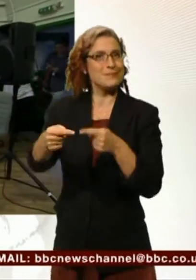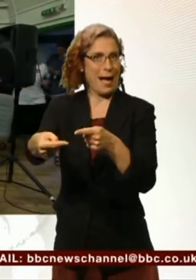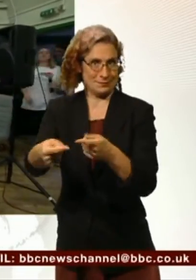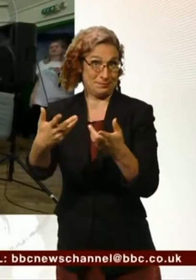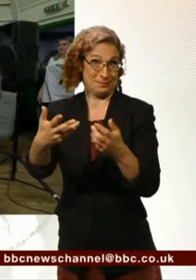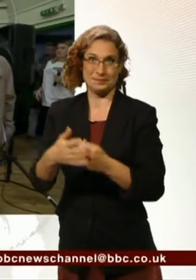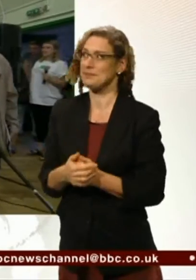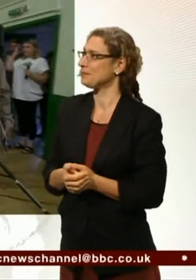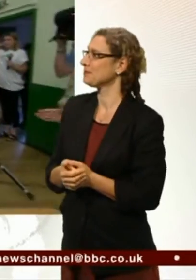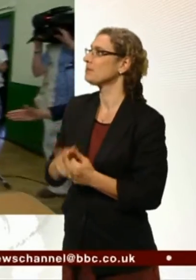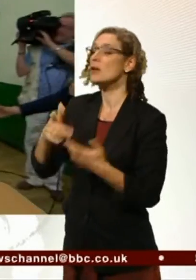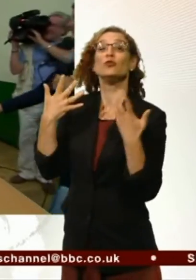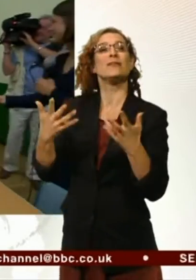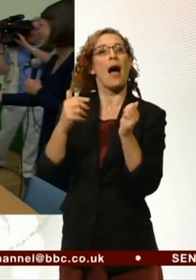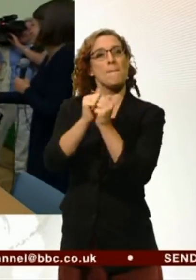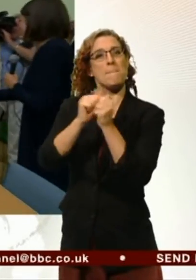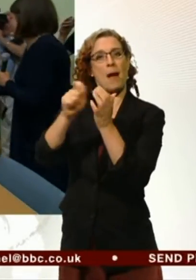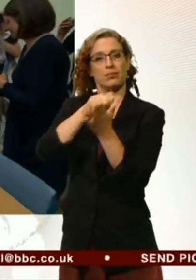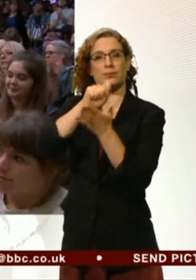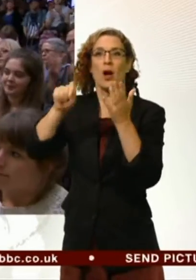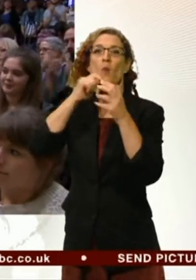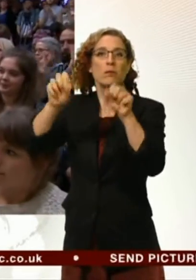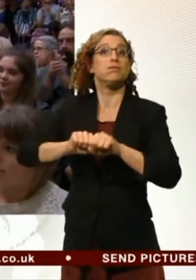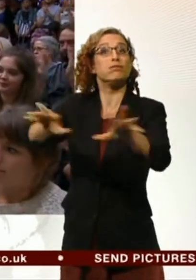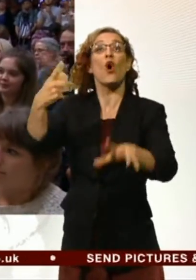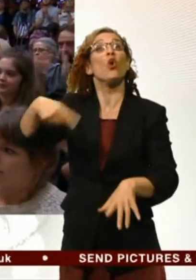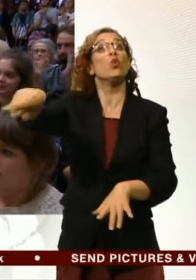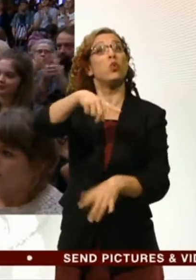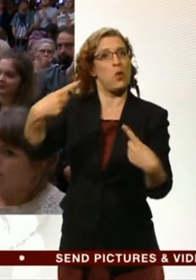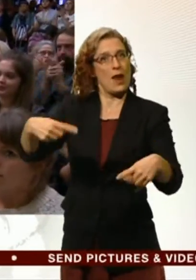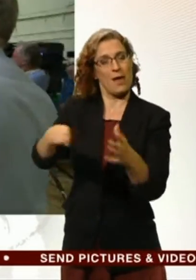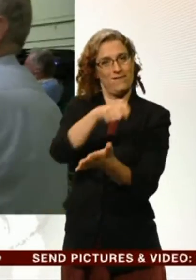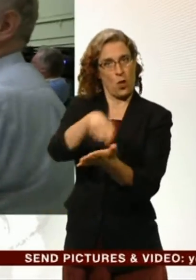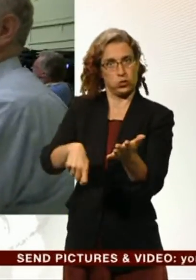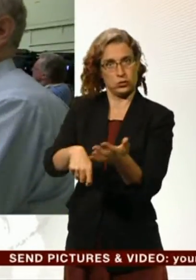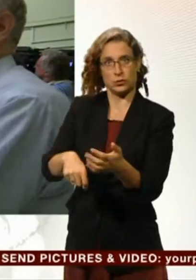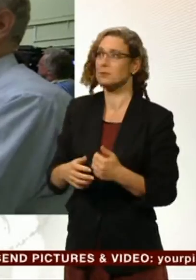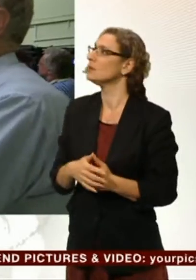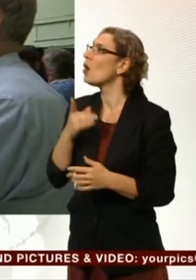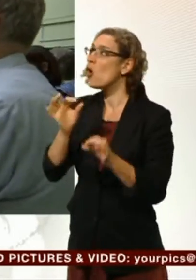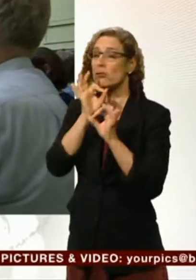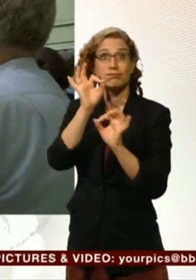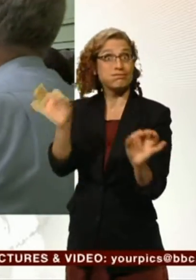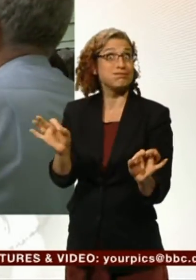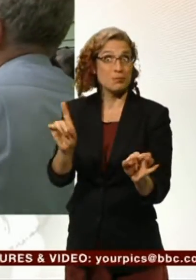As the ballots go out for some single question, how can you stop Jeremy Corbyn?